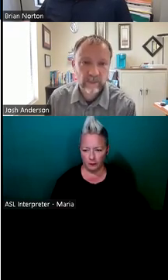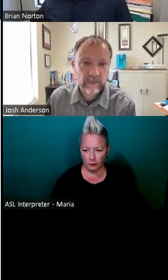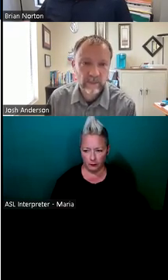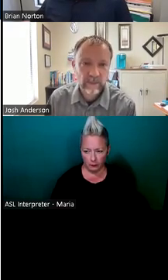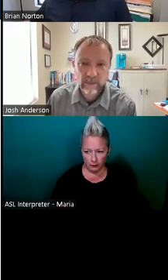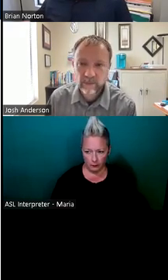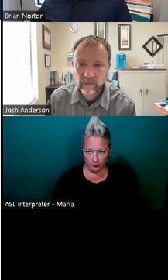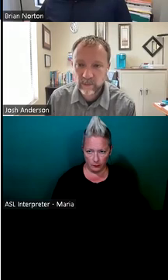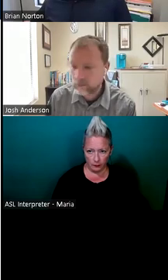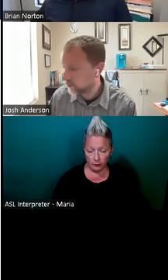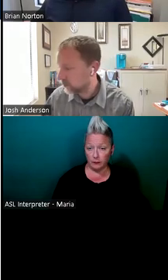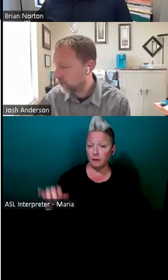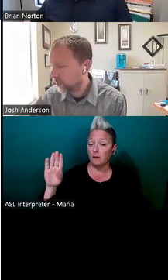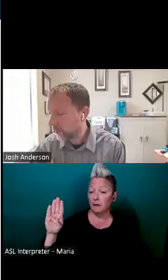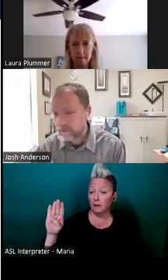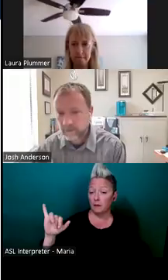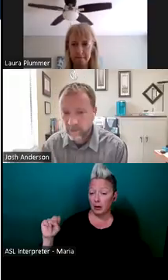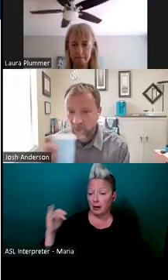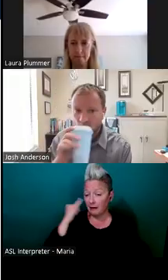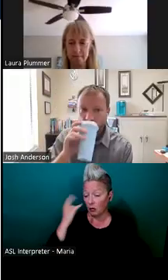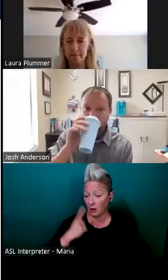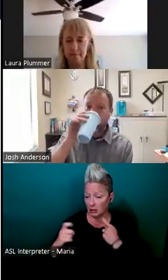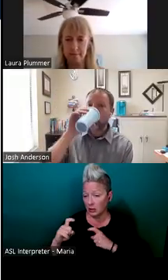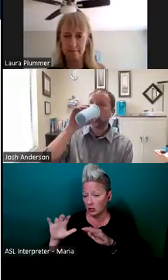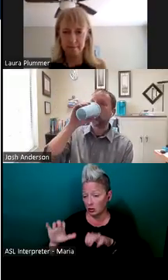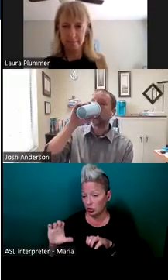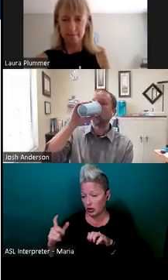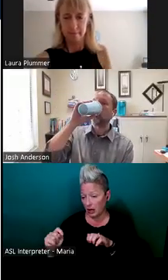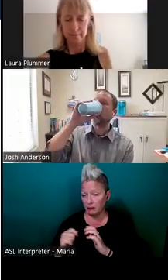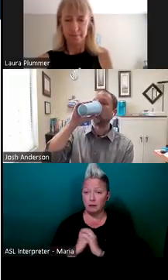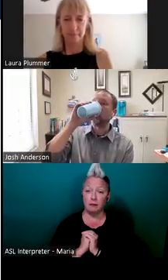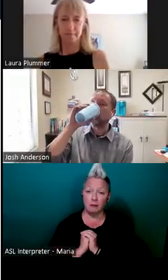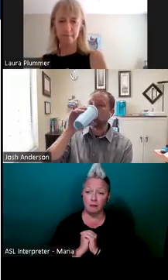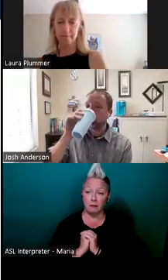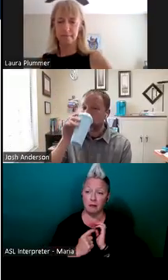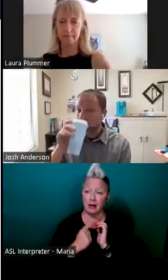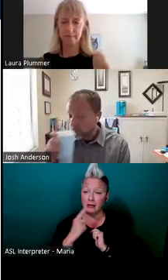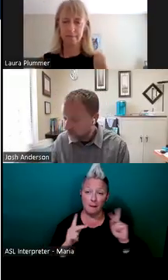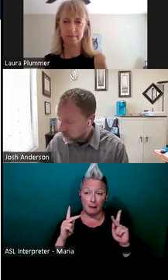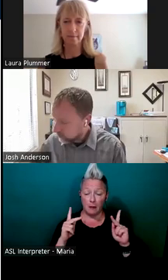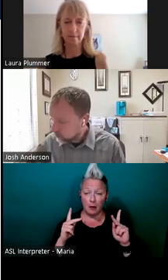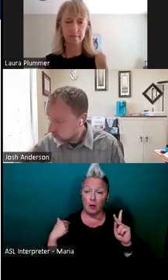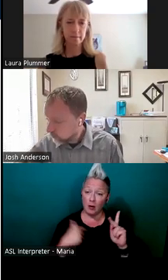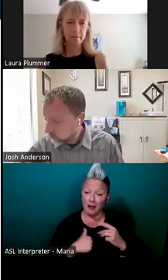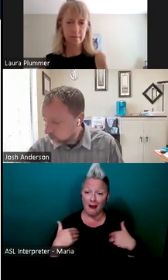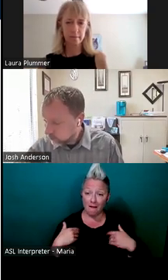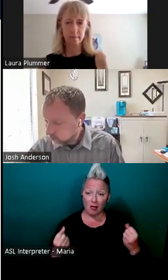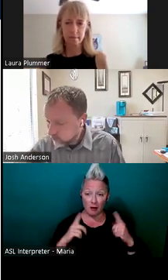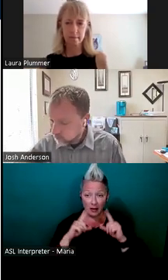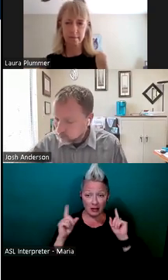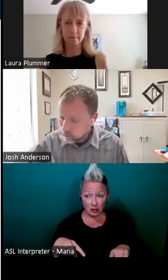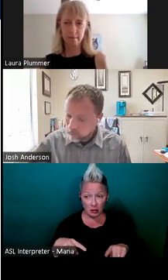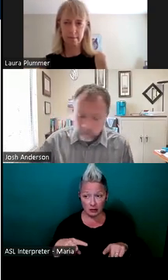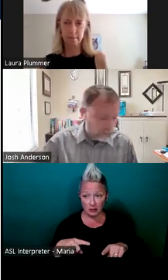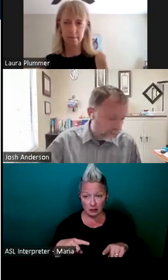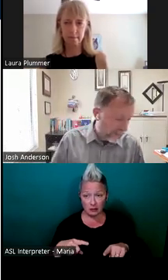So if you do have questions, um, put those in the chat, you know, I often tell folks, you know, we have, we have a lot of answers. Um, but the really